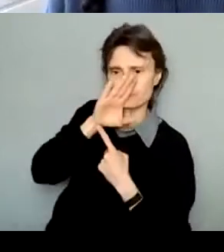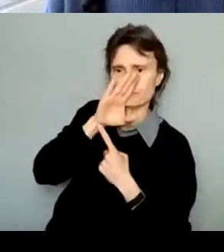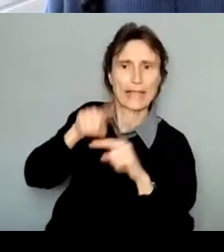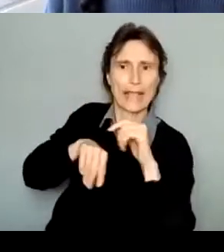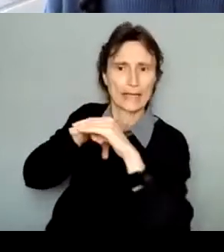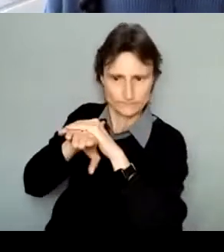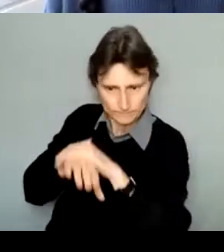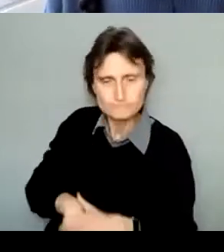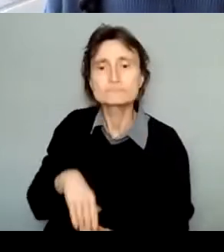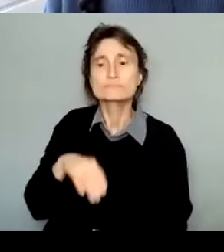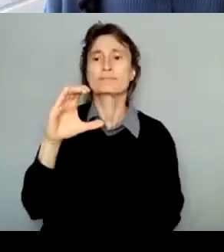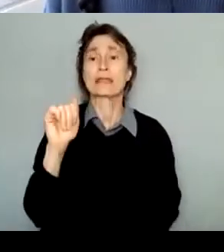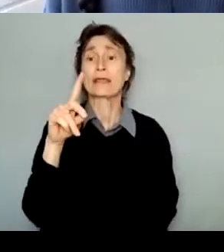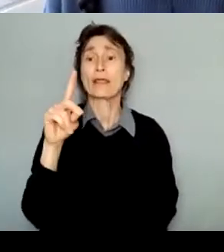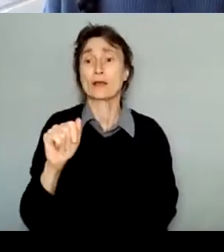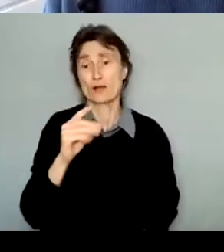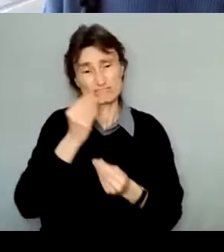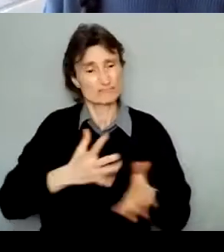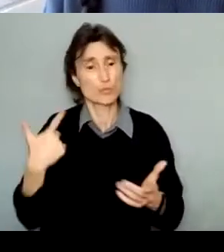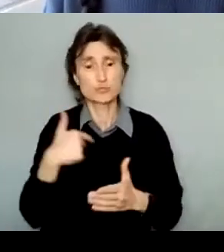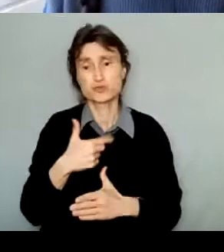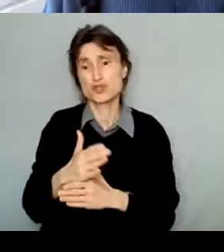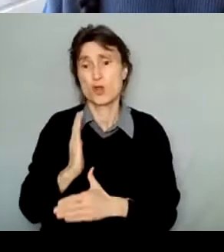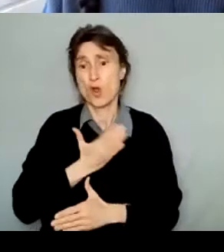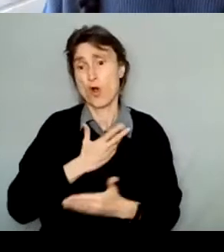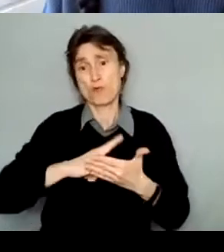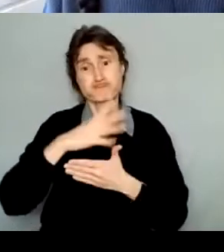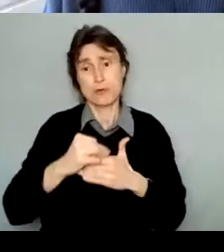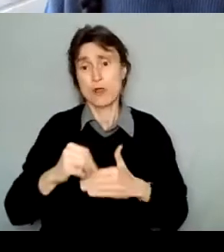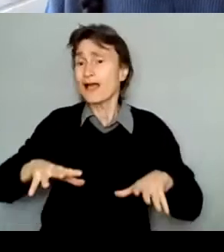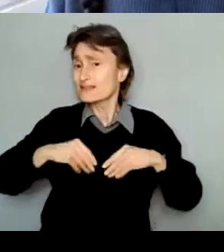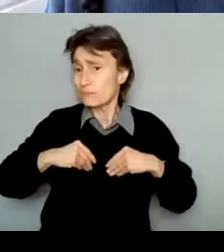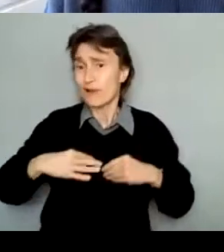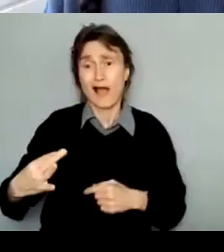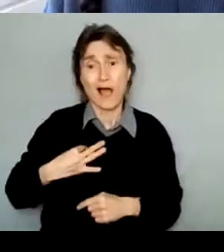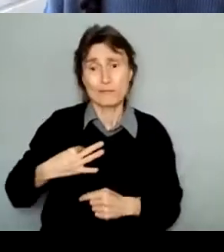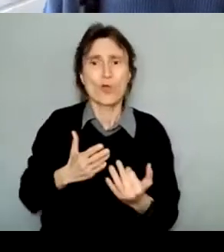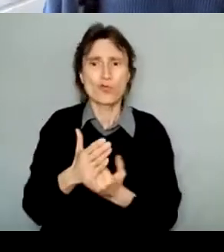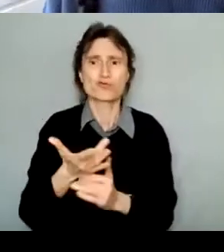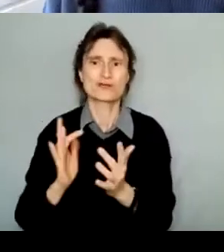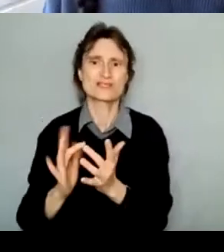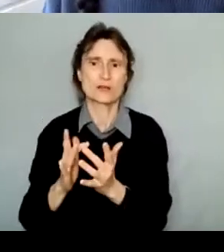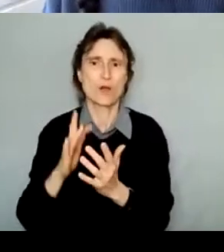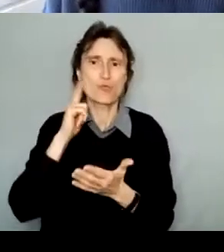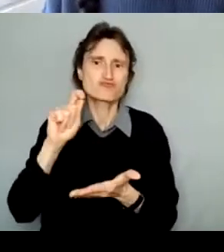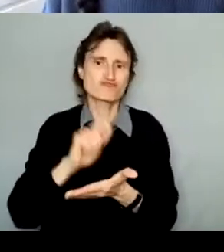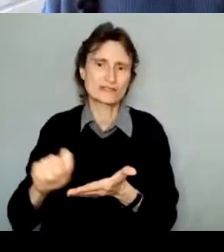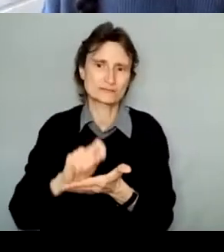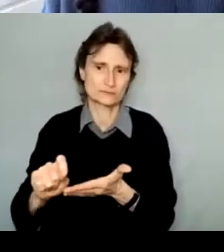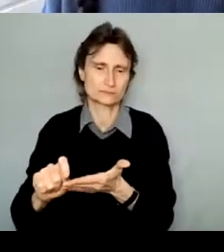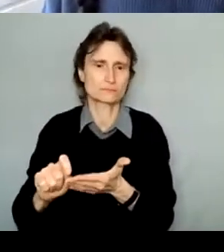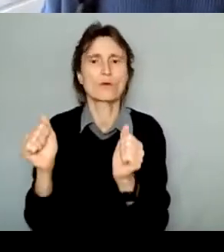currently share our programs and accept applications primarily in an online written format in English.